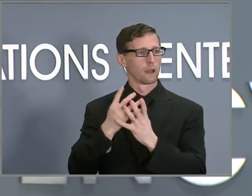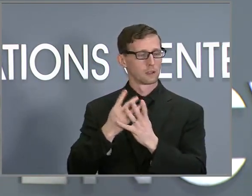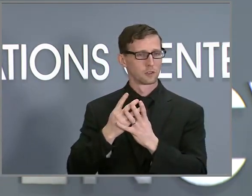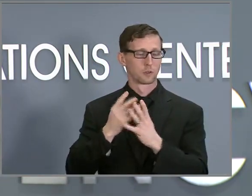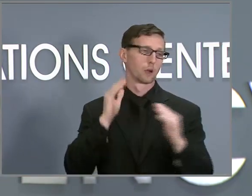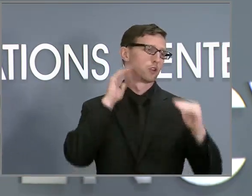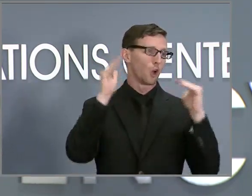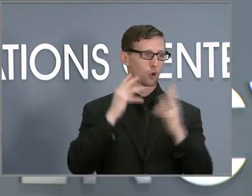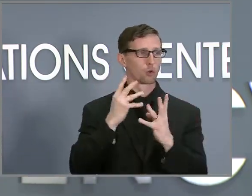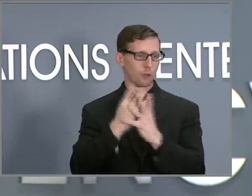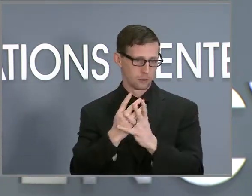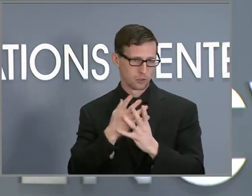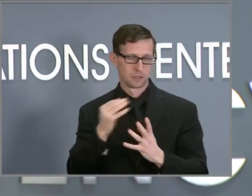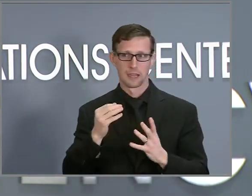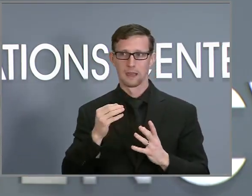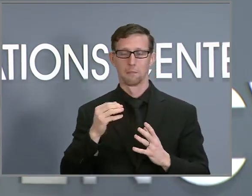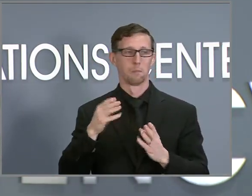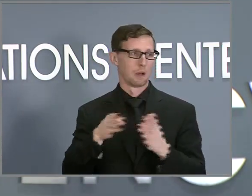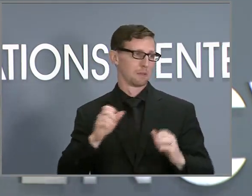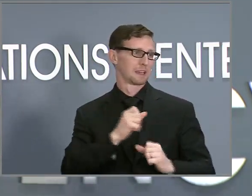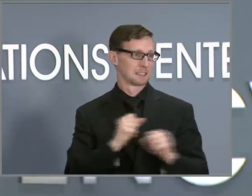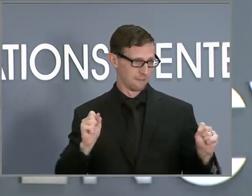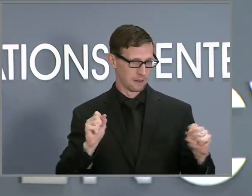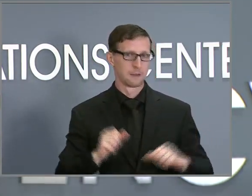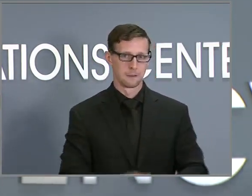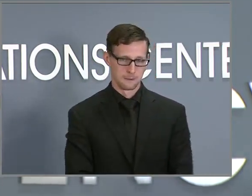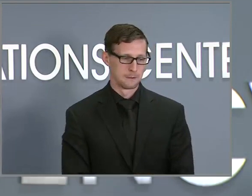adult corrections in the Department of Public Safety, Tim.